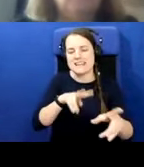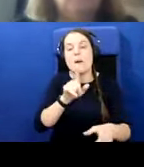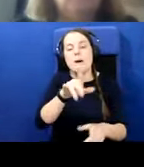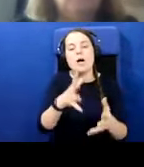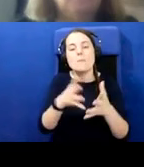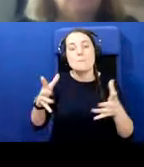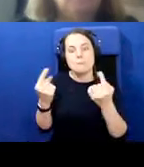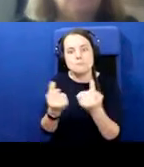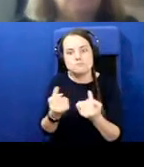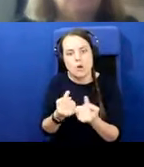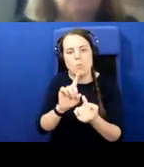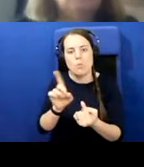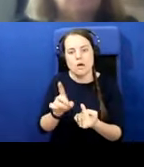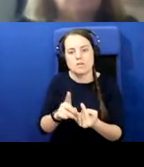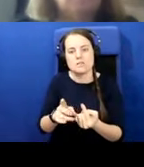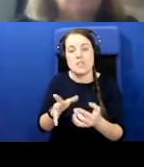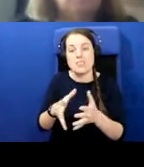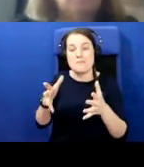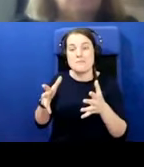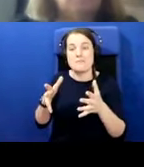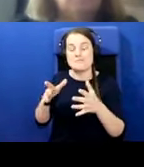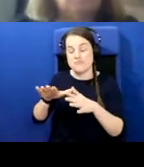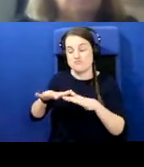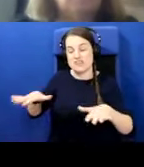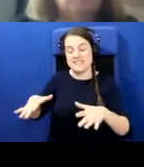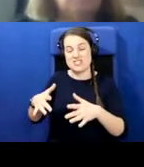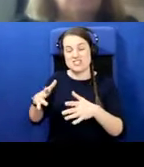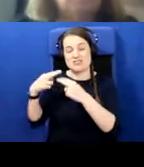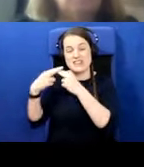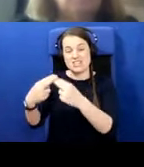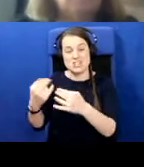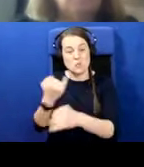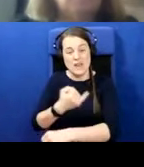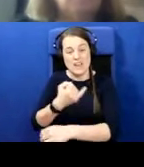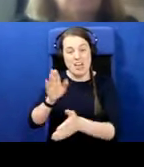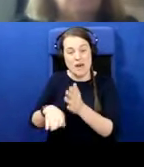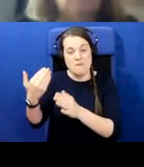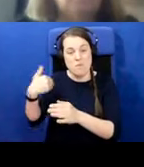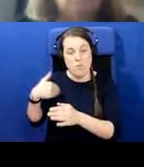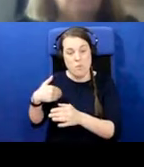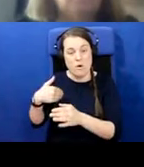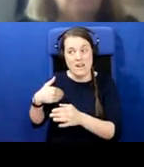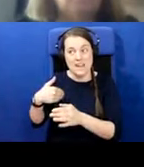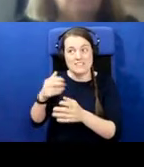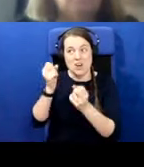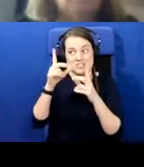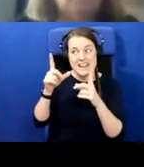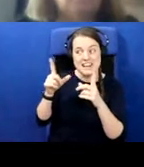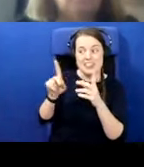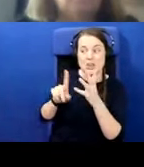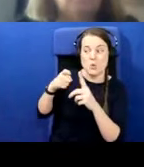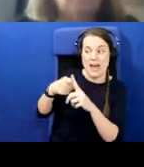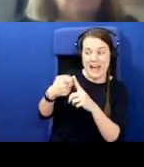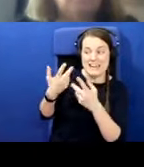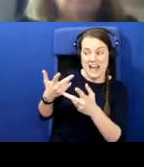is its greater British tradition is weaker than ever it was. Its understanding of the rest of the United Kingdom is weaker than ever it